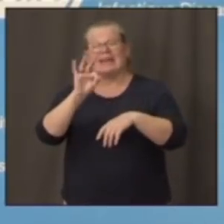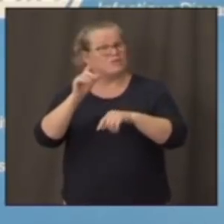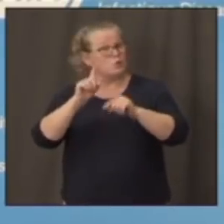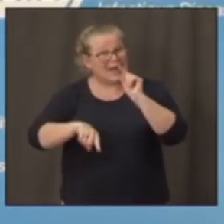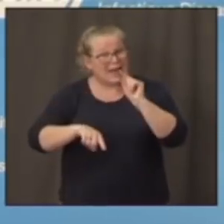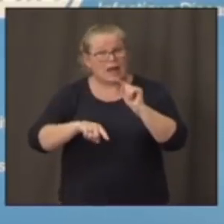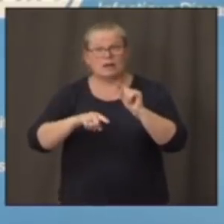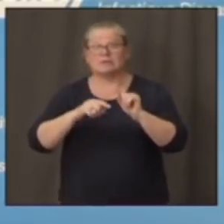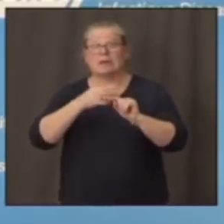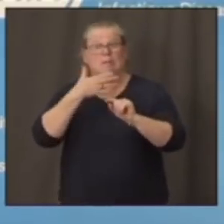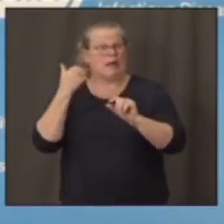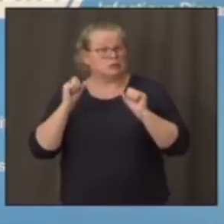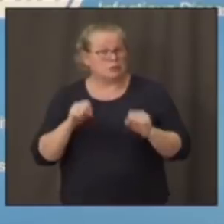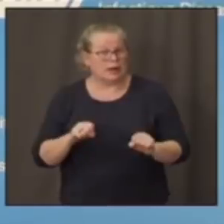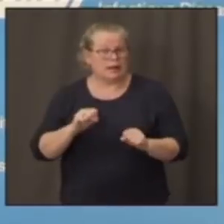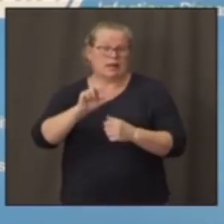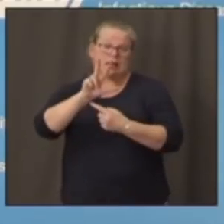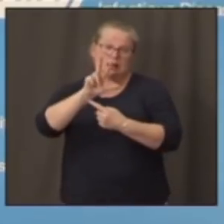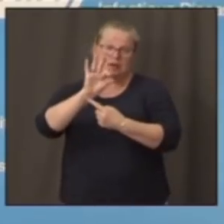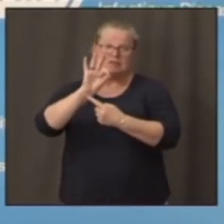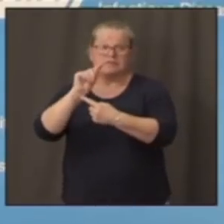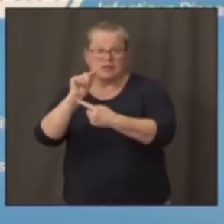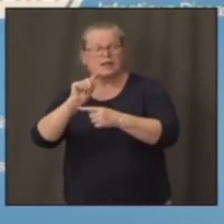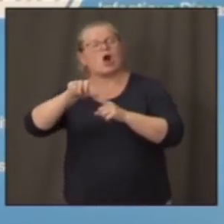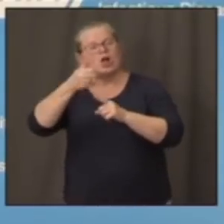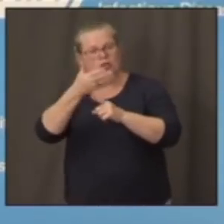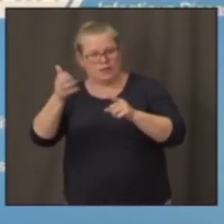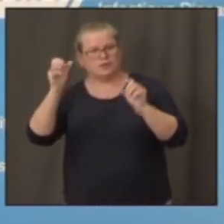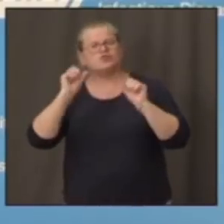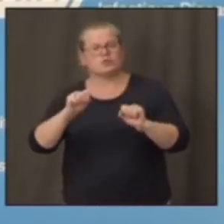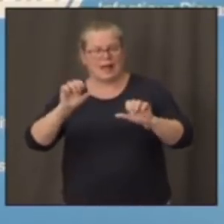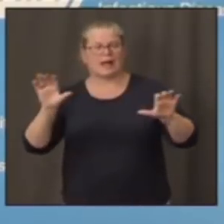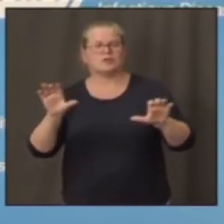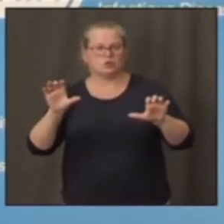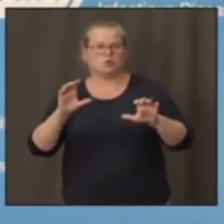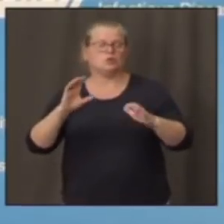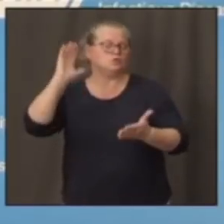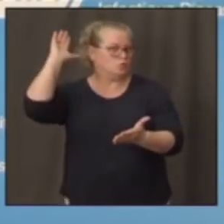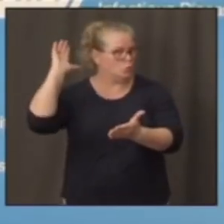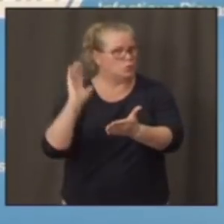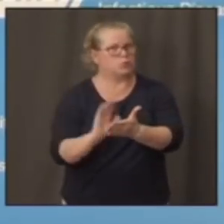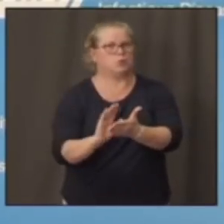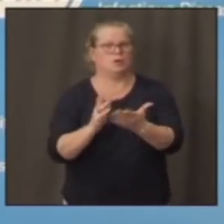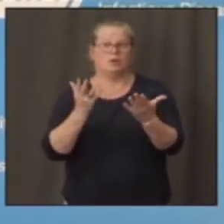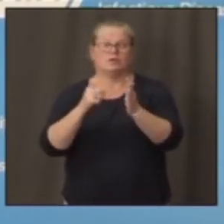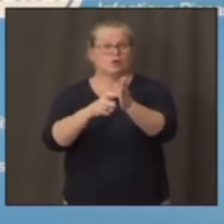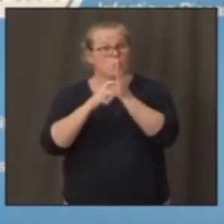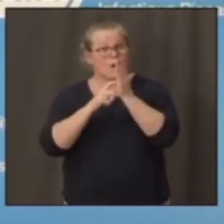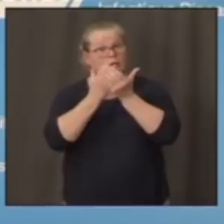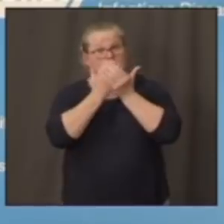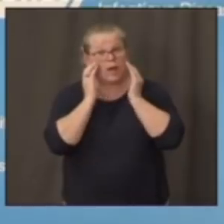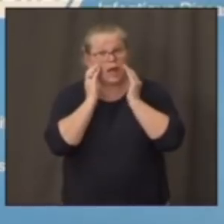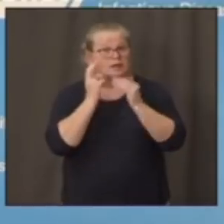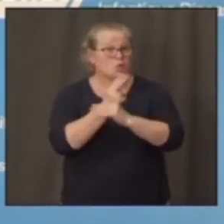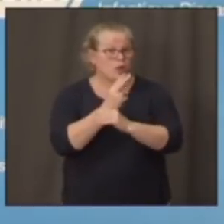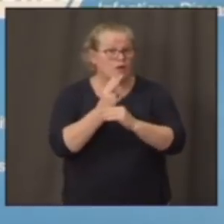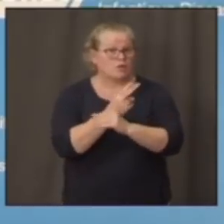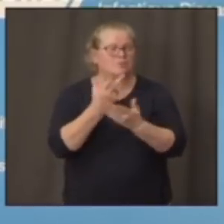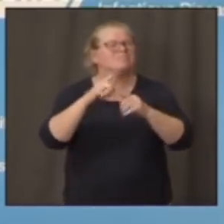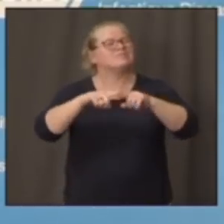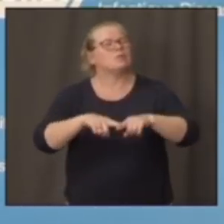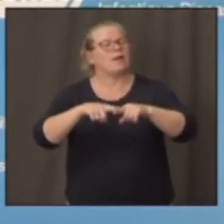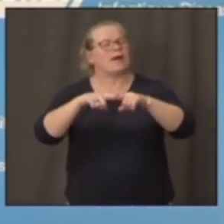Then there are other things you can do to mitigate against spread. There could be mask wearing depending upon the